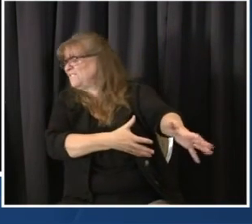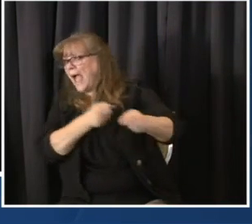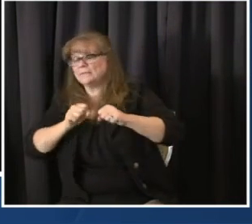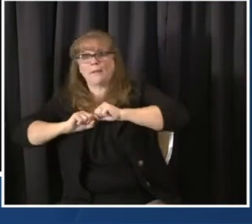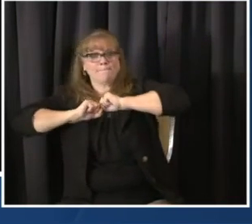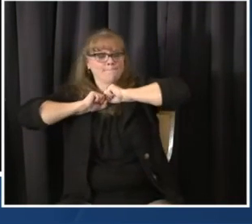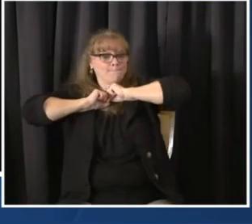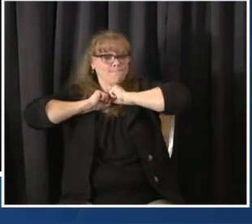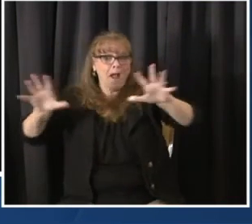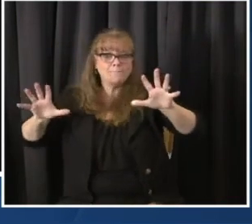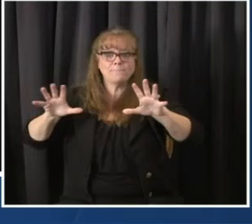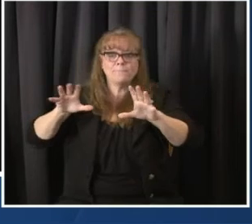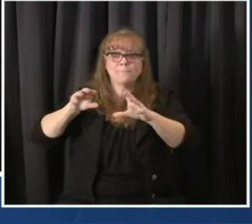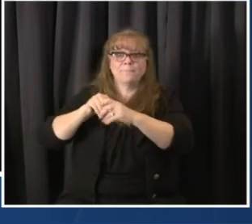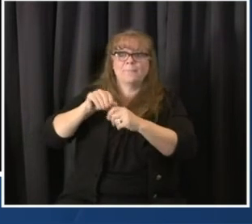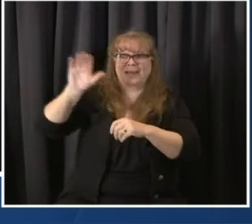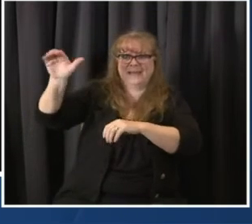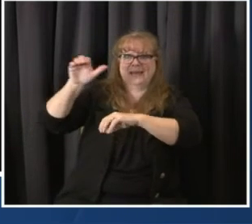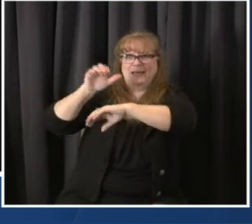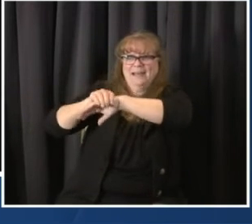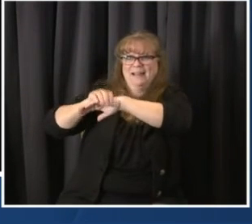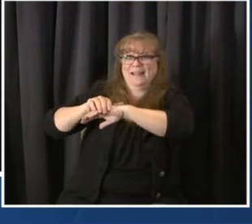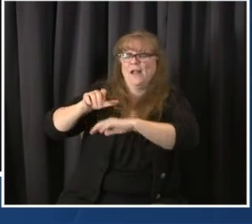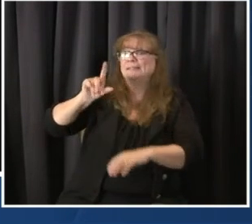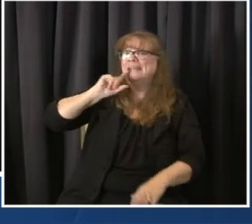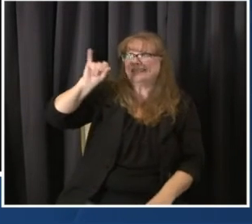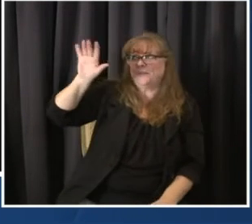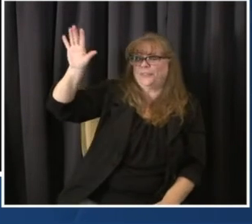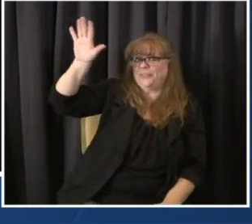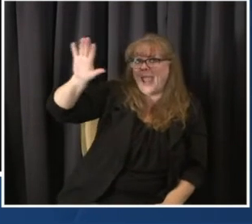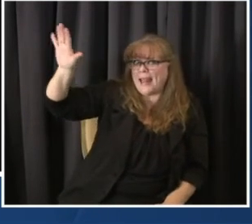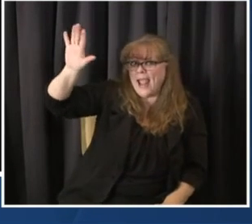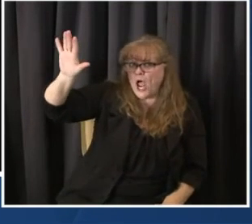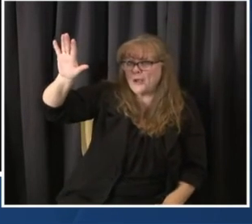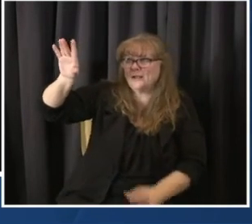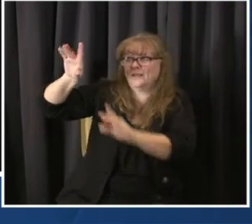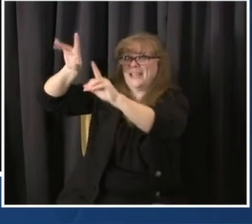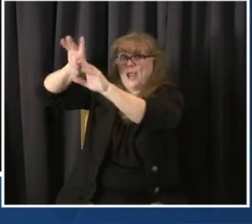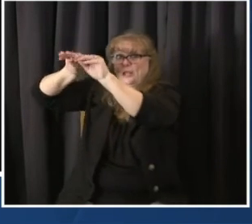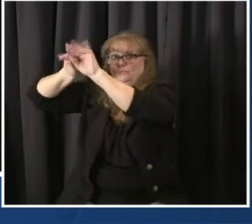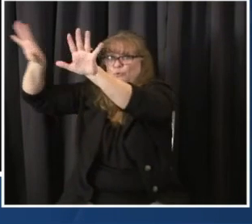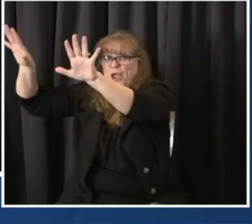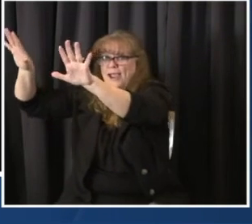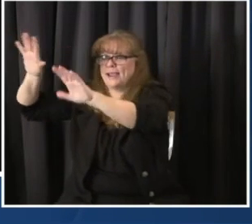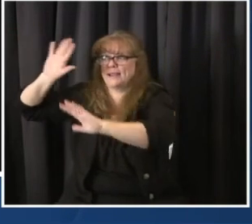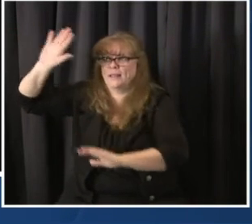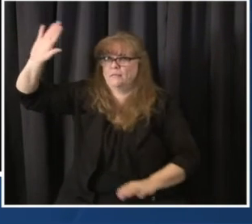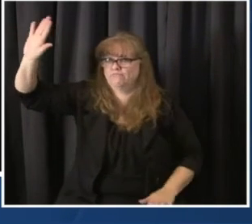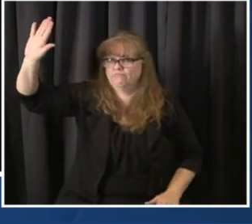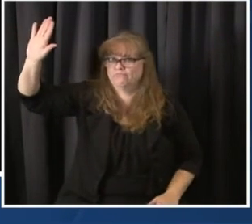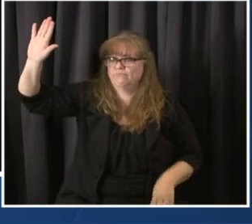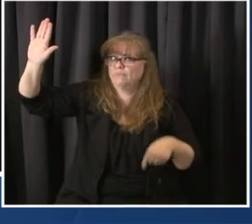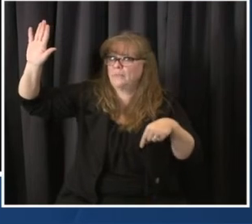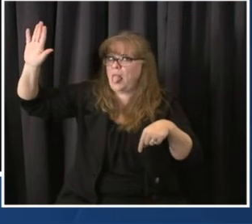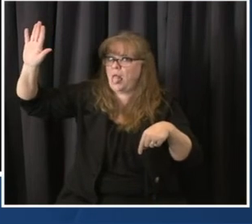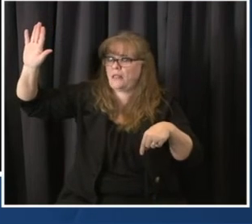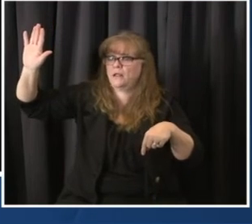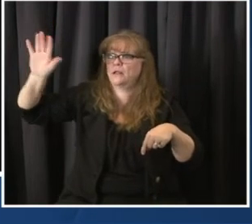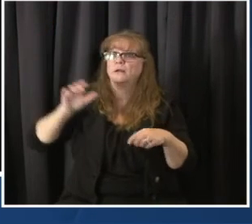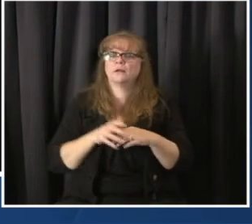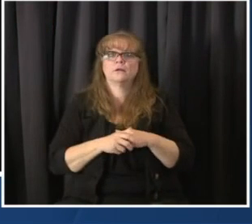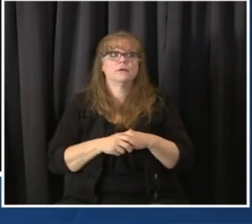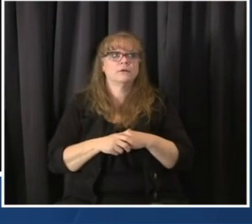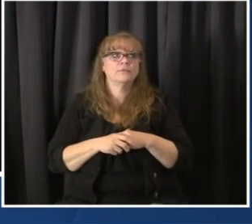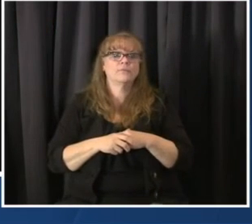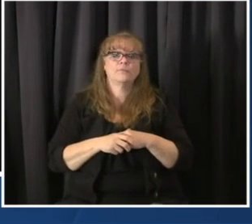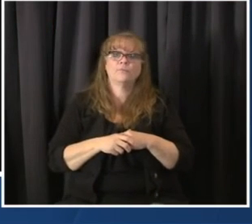from presumably starting in one individual, which is what they believe. Somebody who perhaps had long COVID and had it